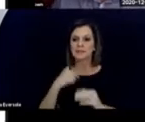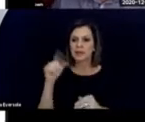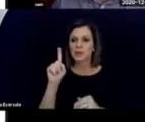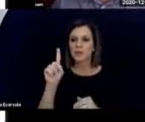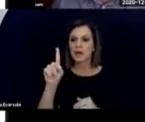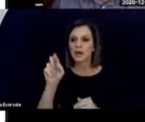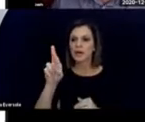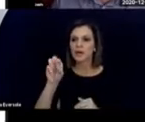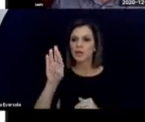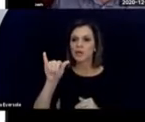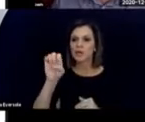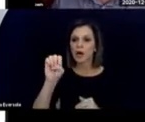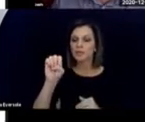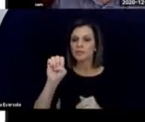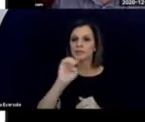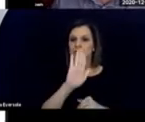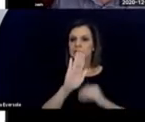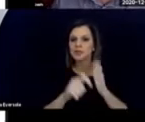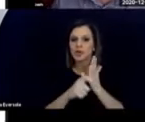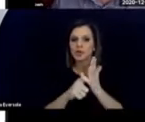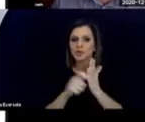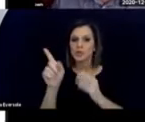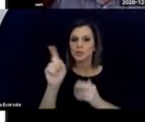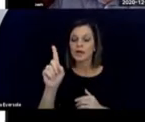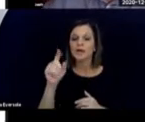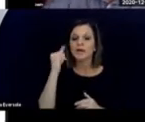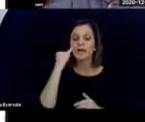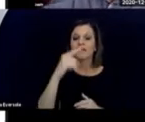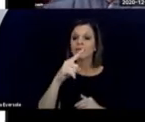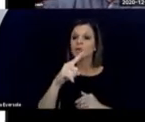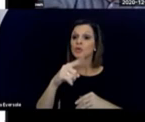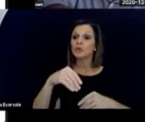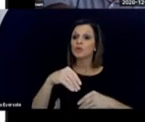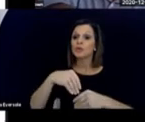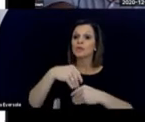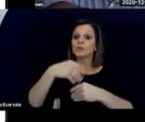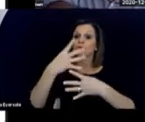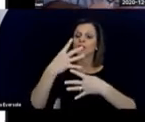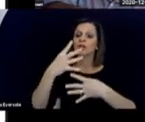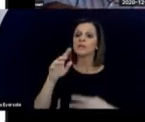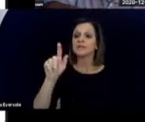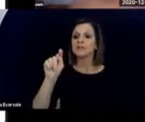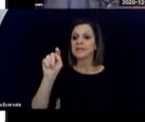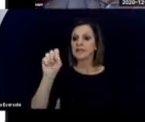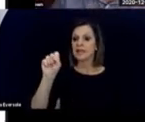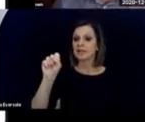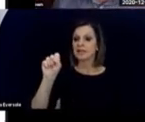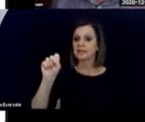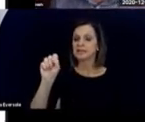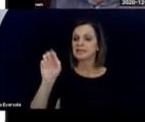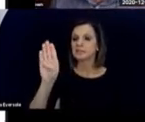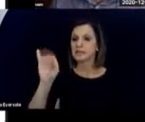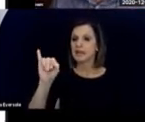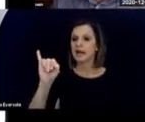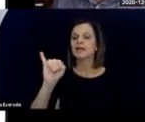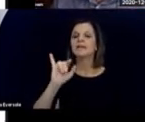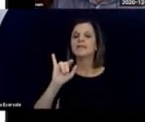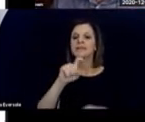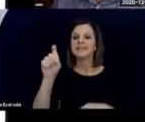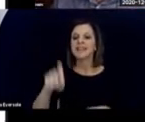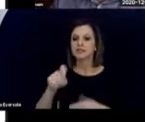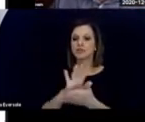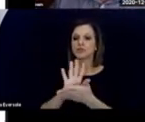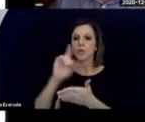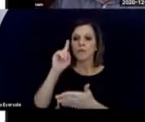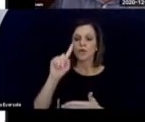Robby's article. located. If you go to the TSBVI, the Texas School for the